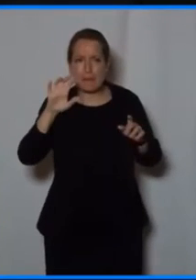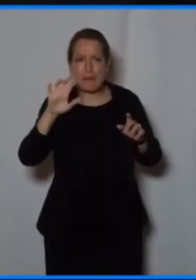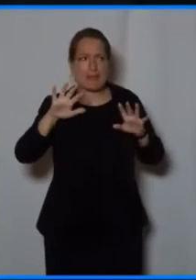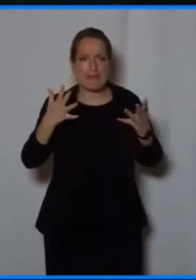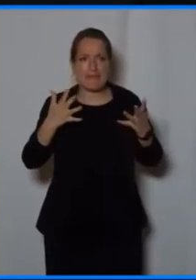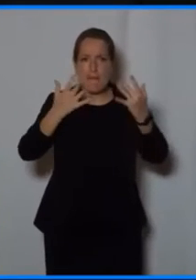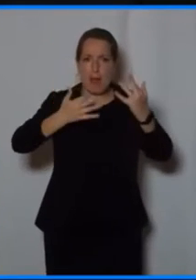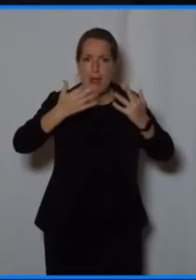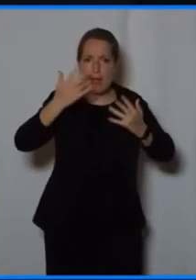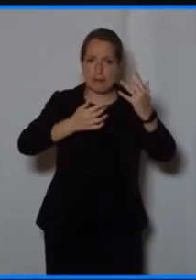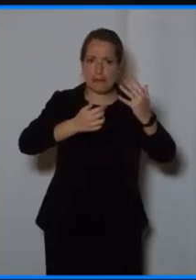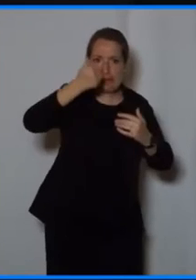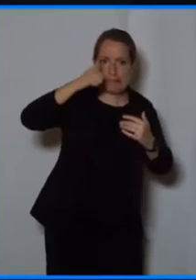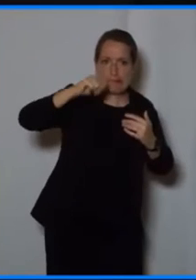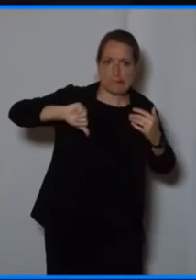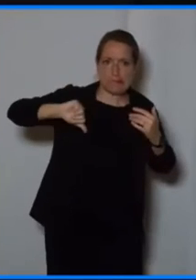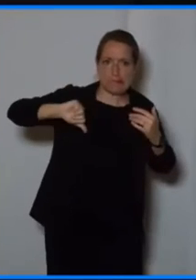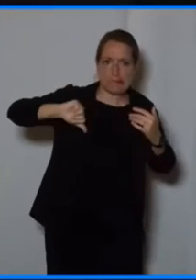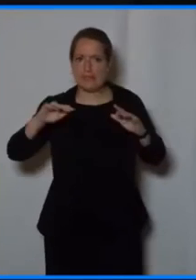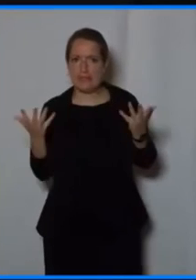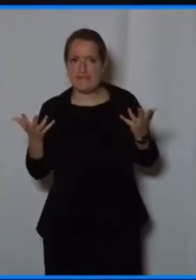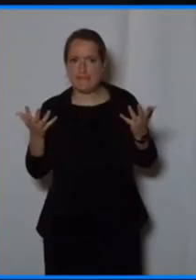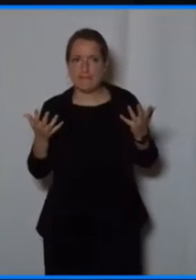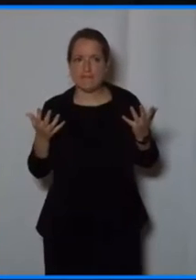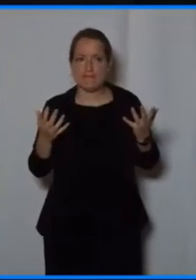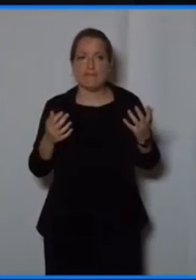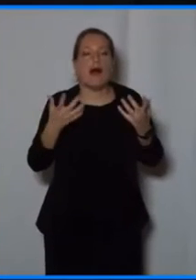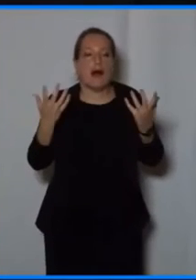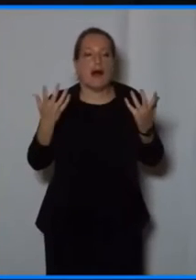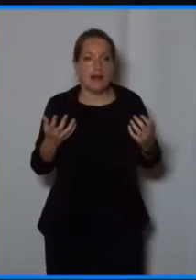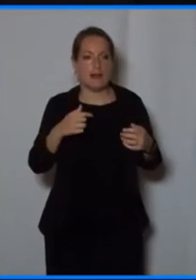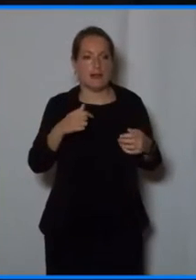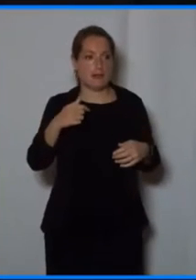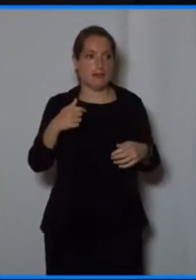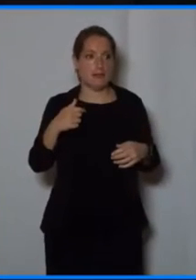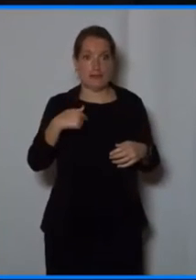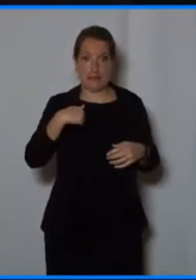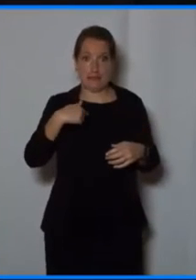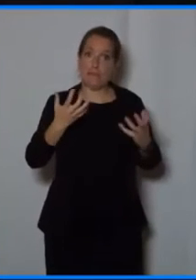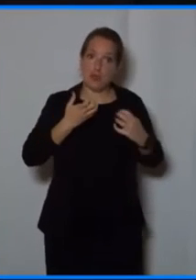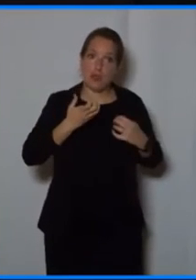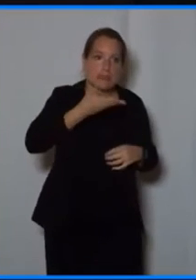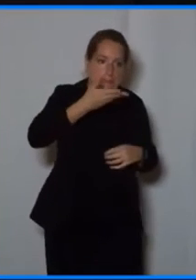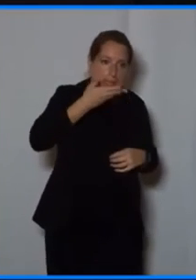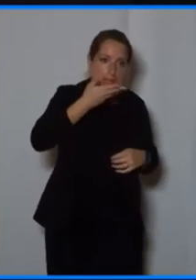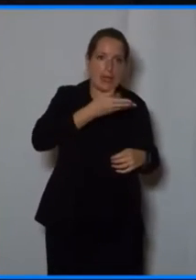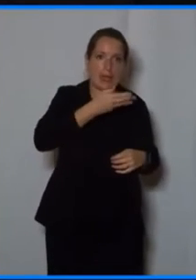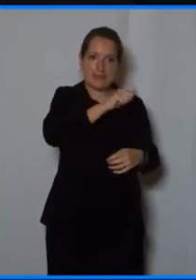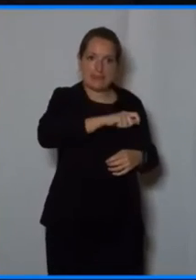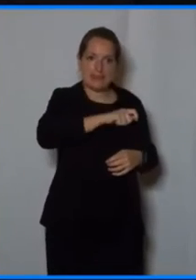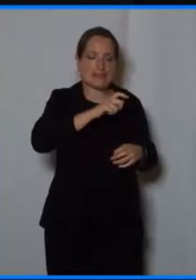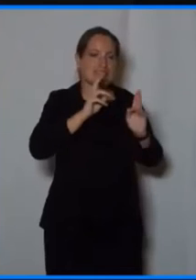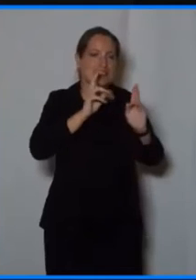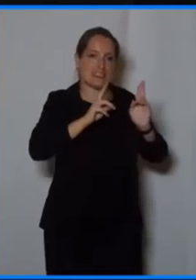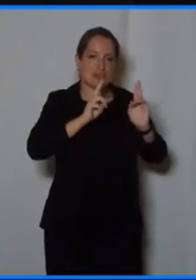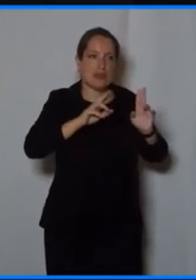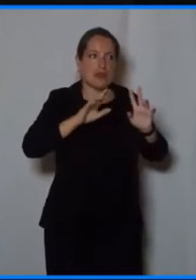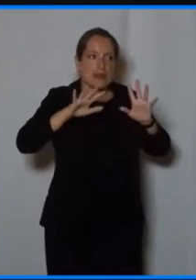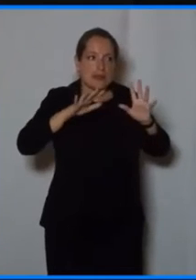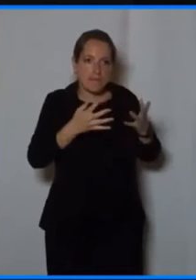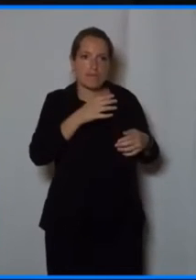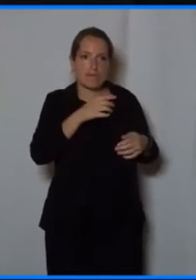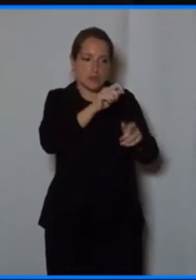what's in it for me, we need to explain to this teacher what's important. I'm a doctor, you know. I'm a very good doctor. also have to feed my family.